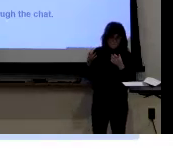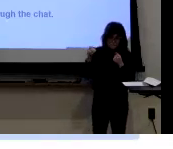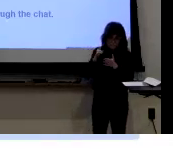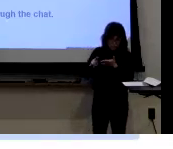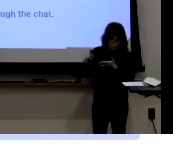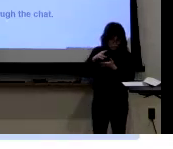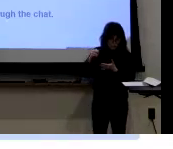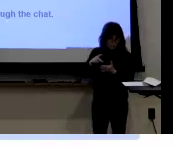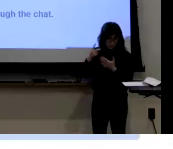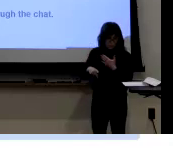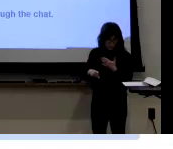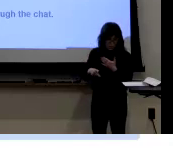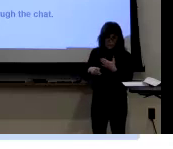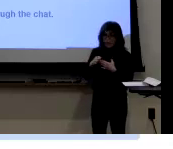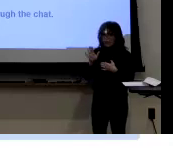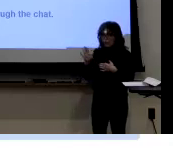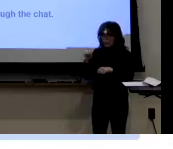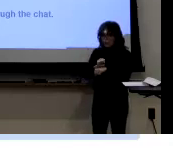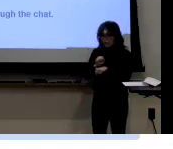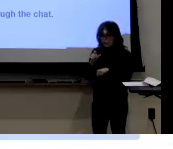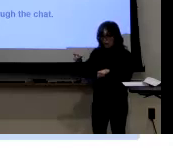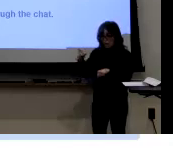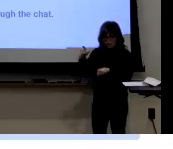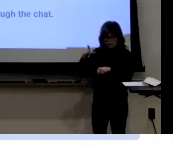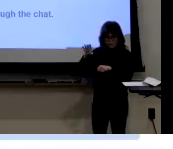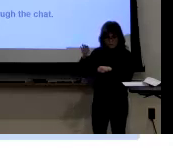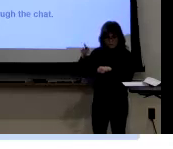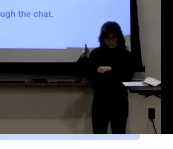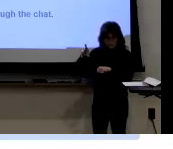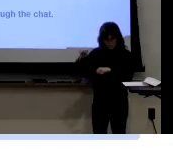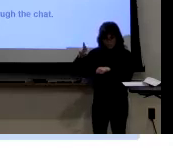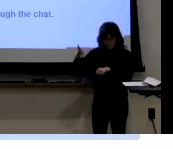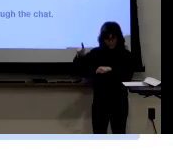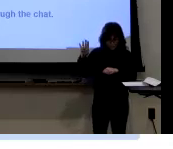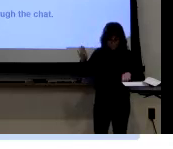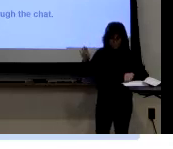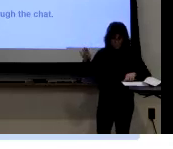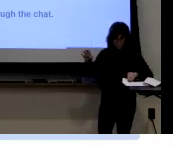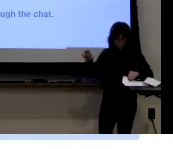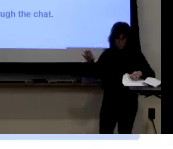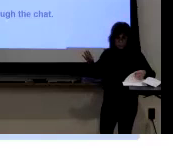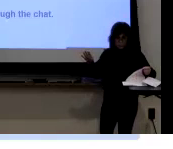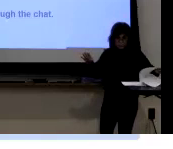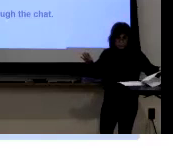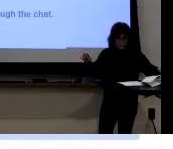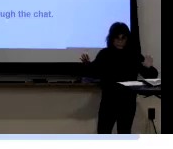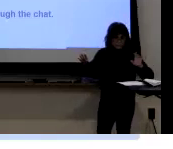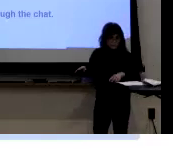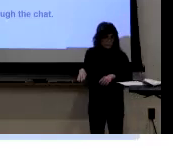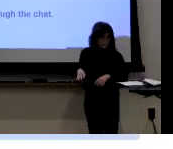She has taught at many universities and programs, especially her work at